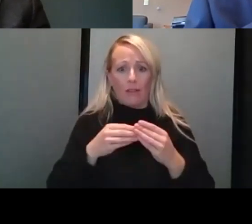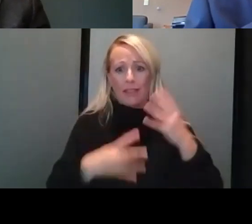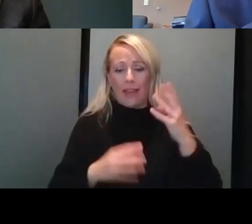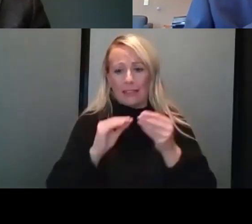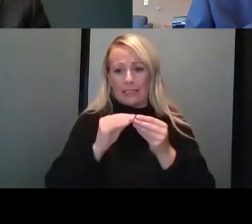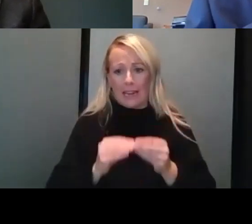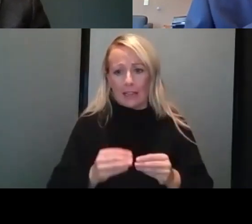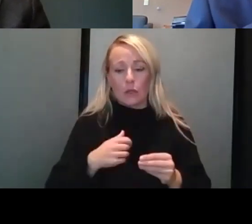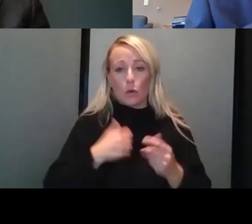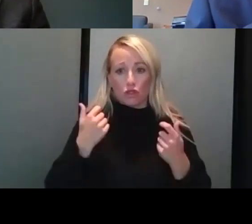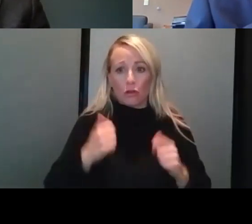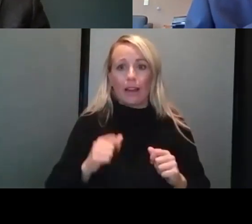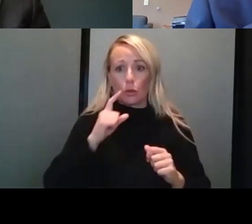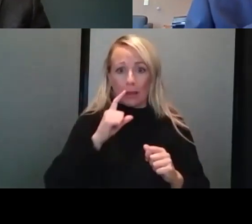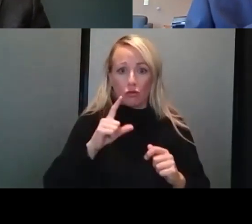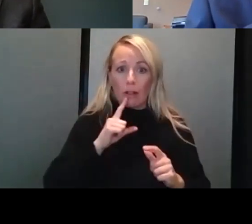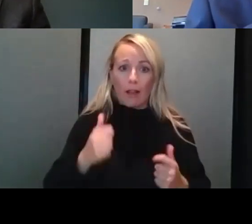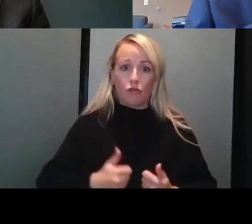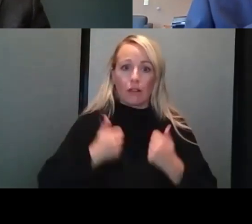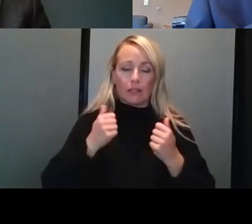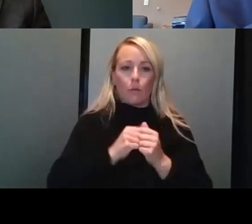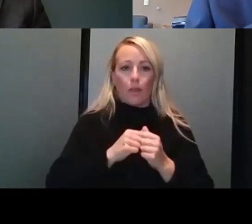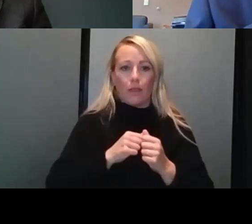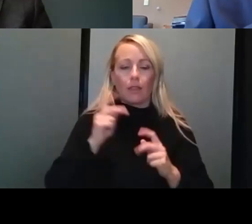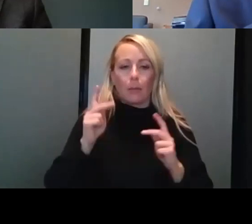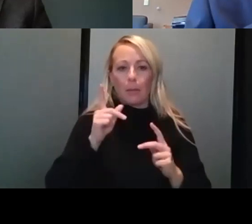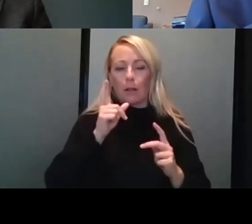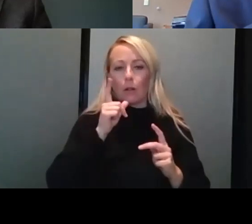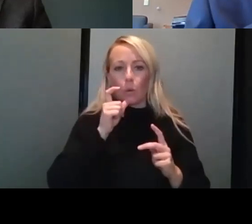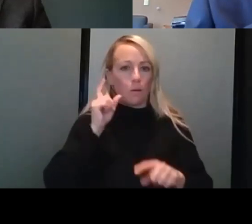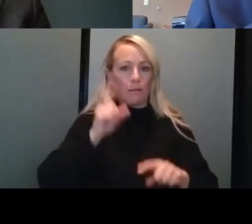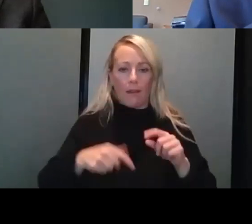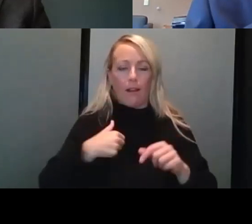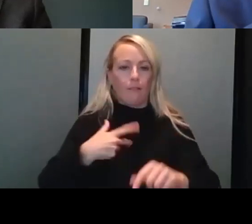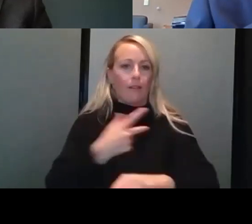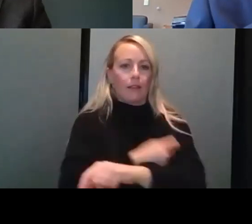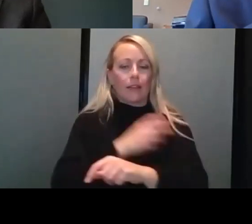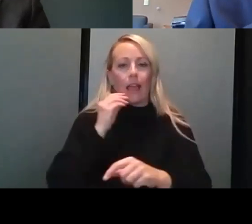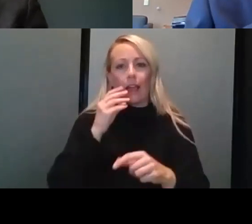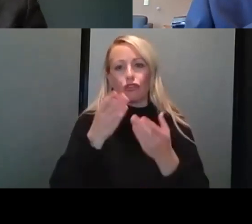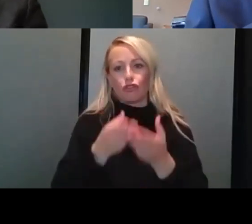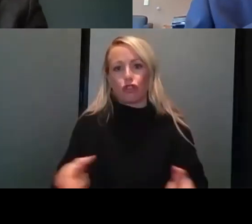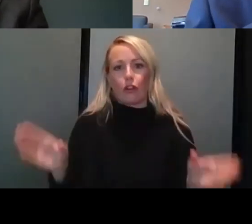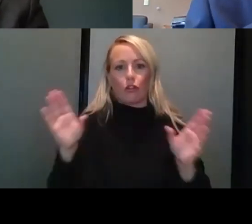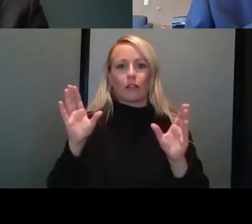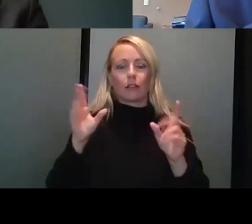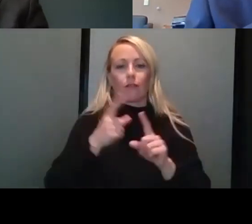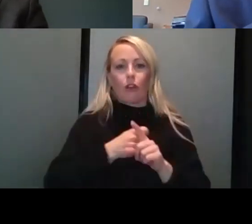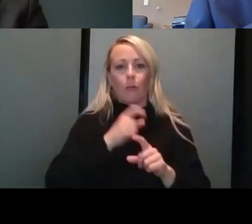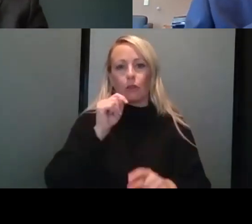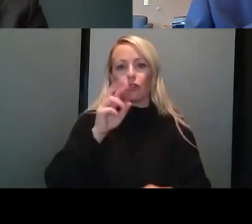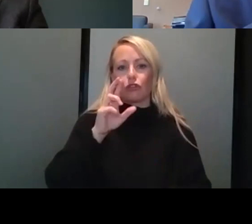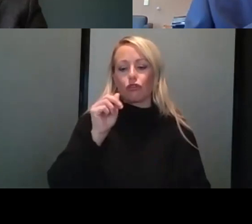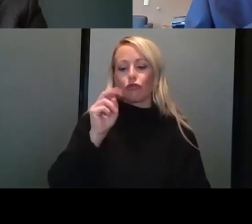aggressive with the immunocompromised, uh, um, and we're generalizing from transplantation, uh,